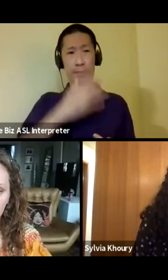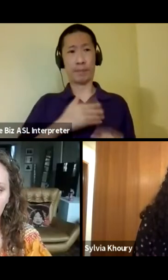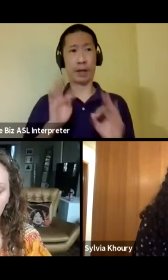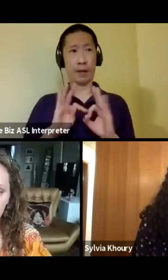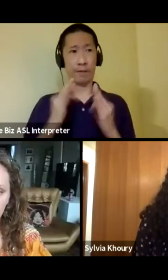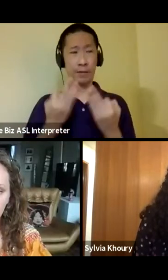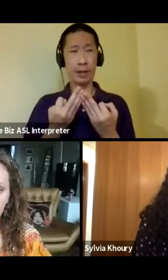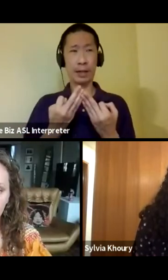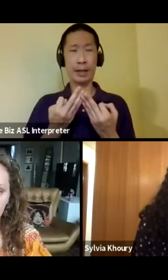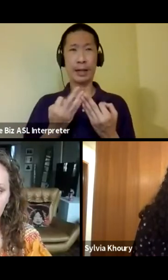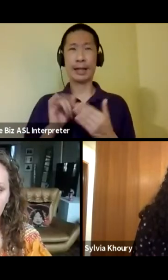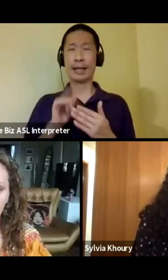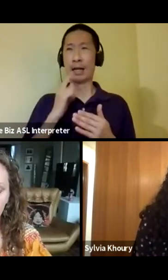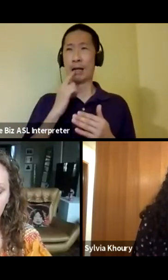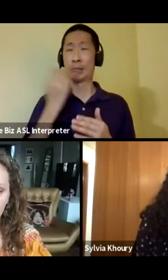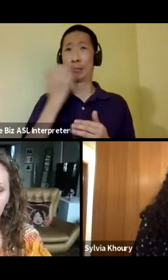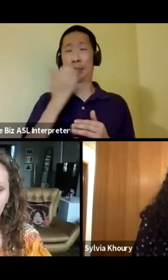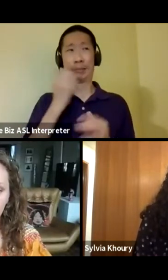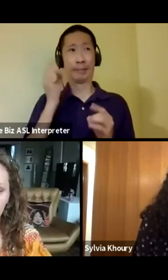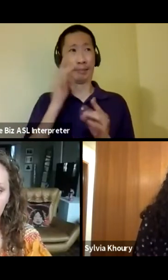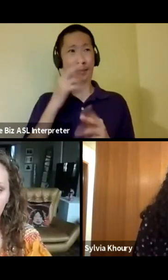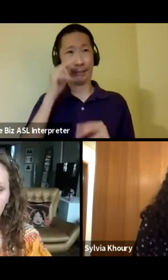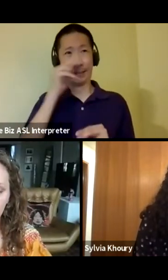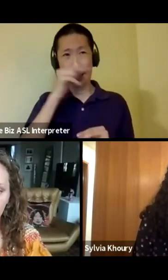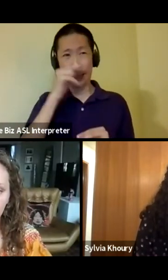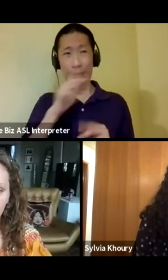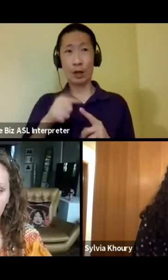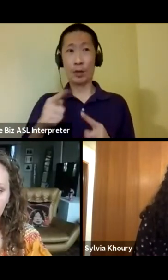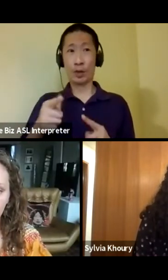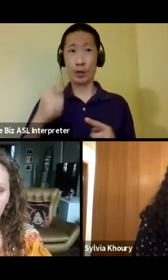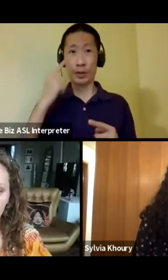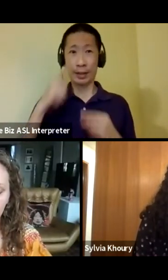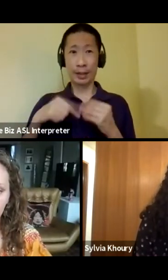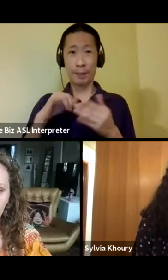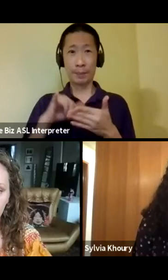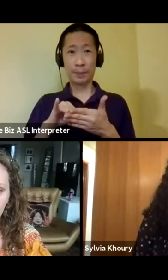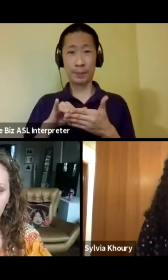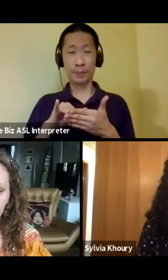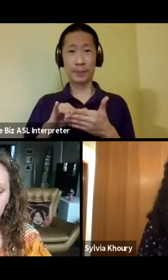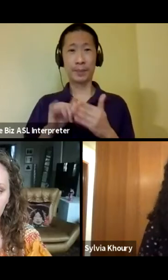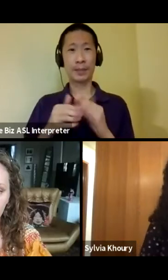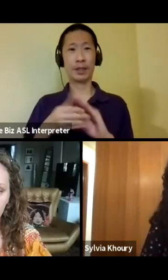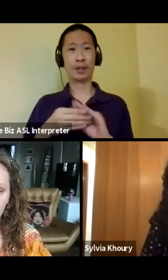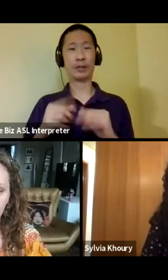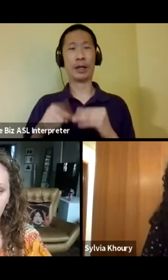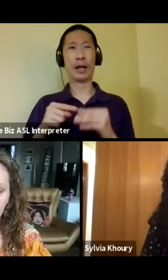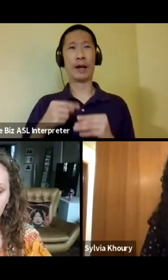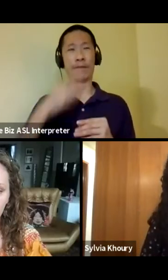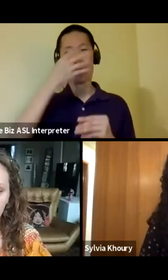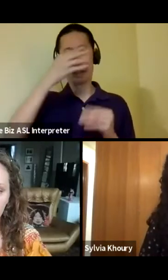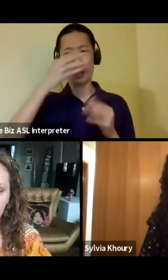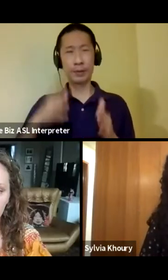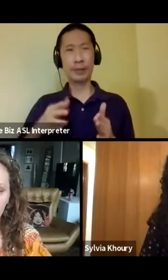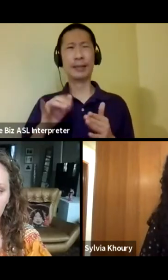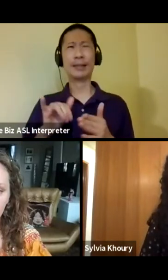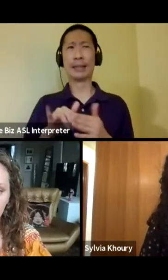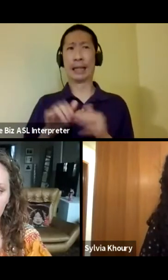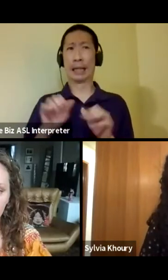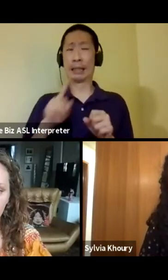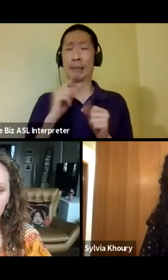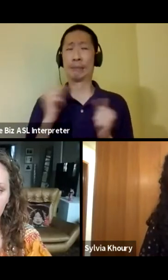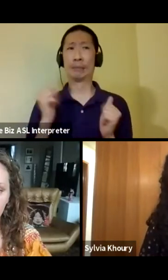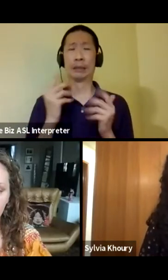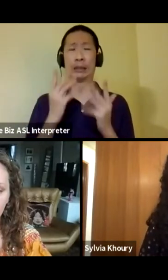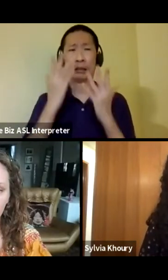it was a hilarious struggle. mean, when you think about it, like, the the story of an immigrant, like, it can, it's, it can be very